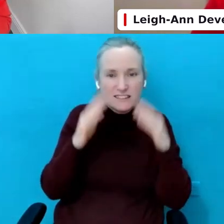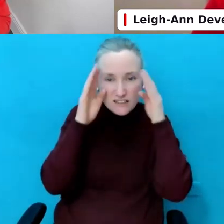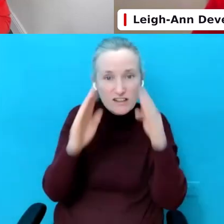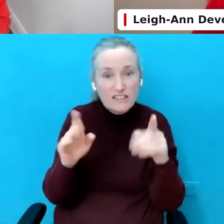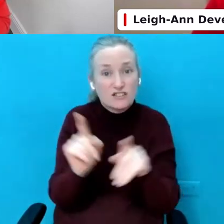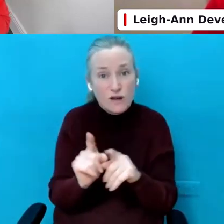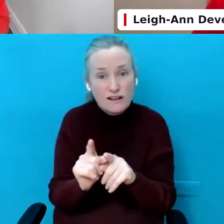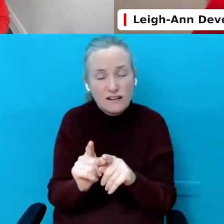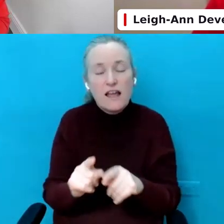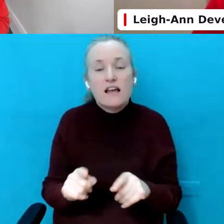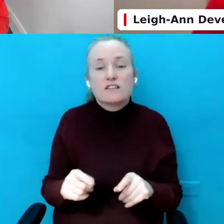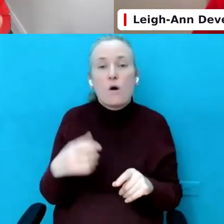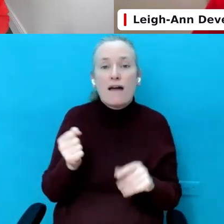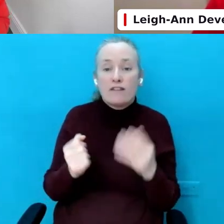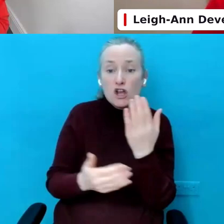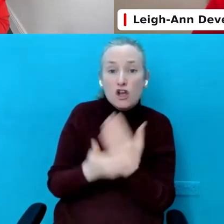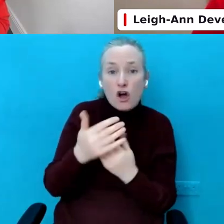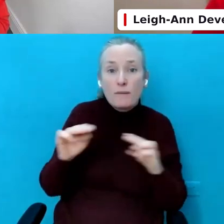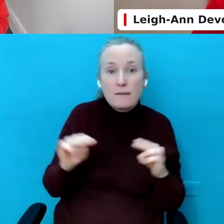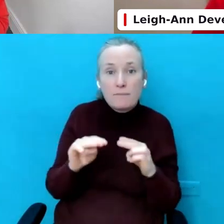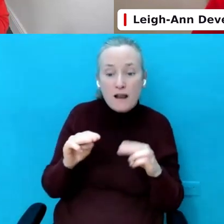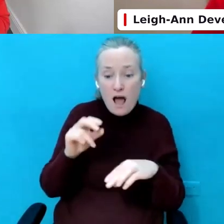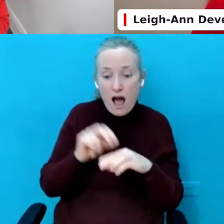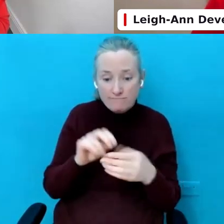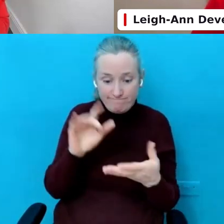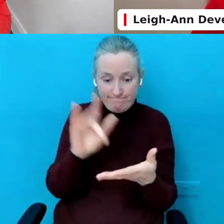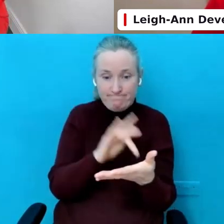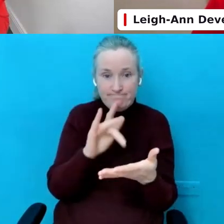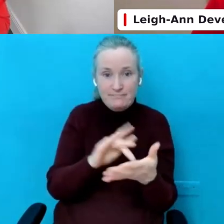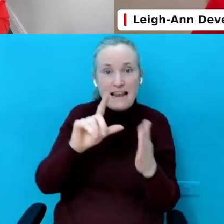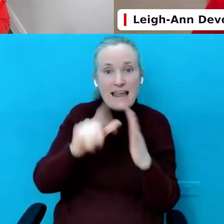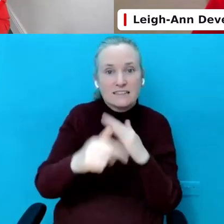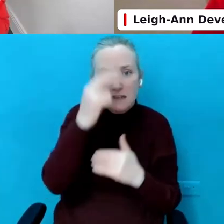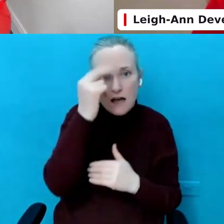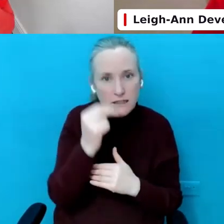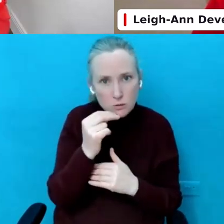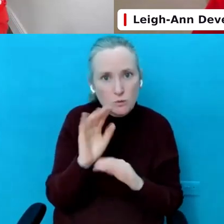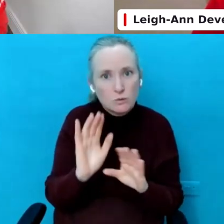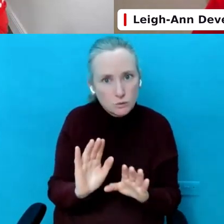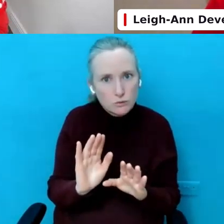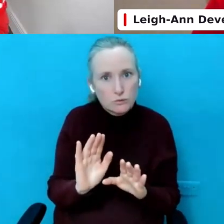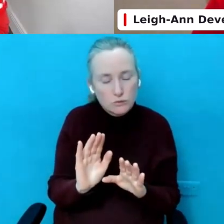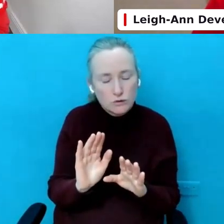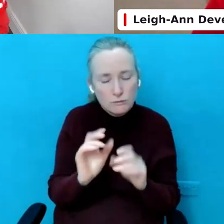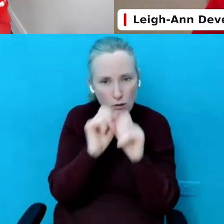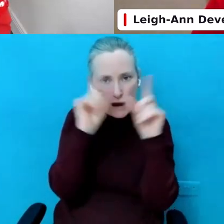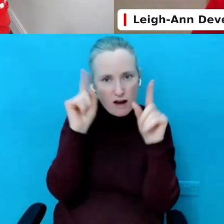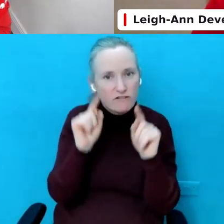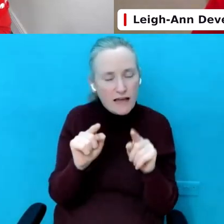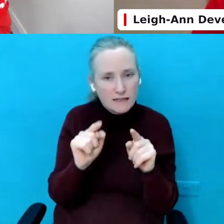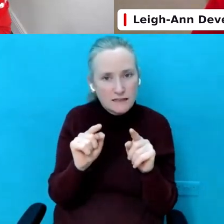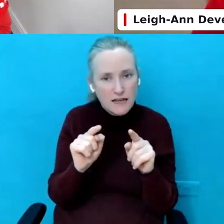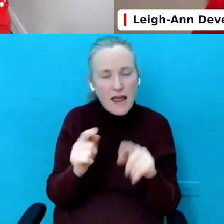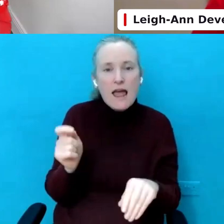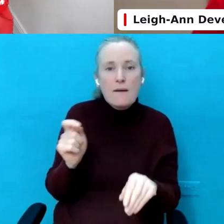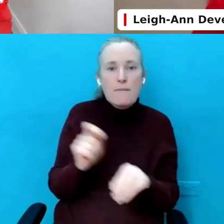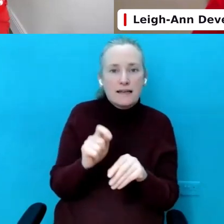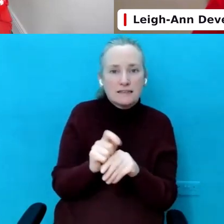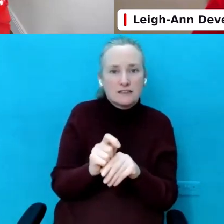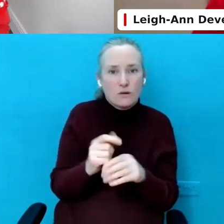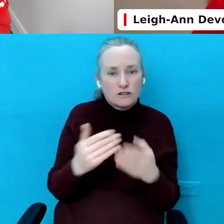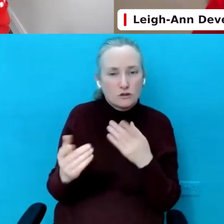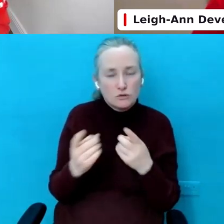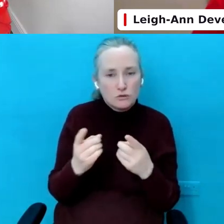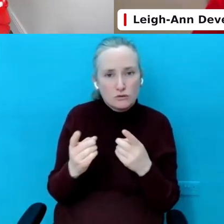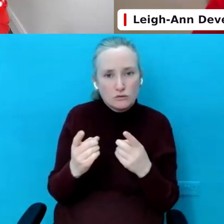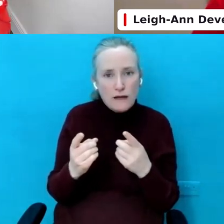having young people on devices late at night, for example, is something that we need to be conscious of. And the best way to do this is to